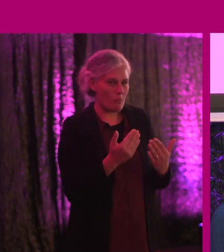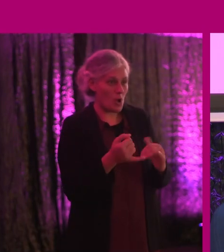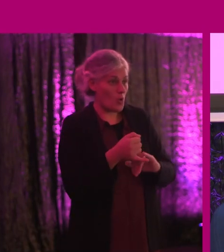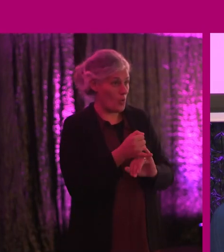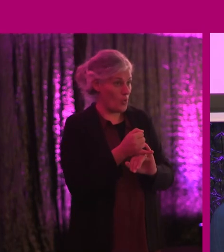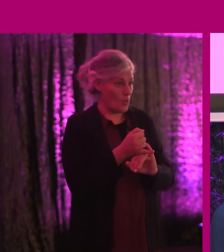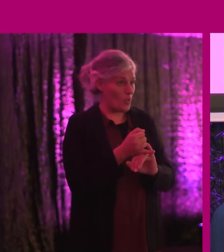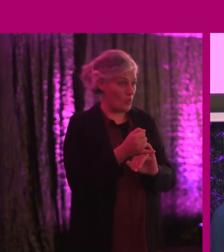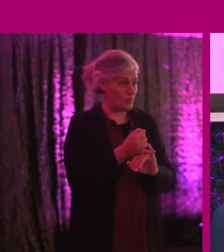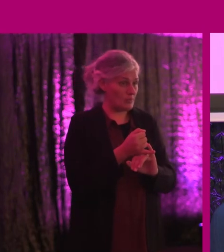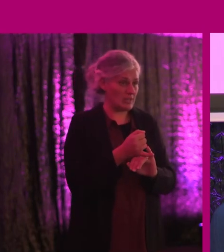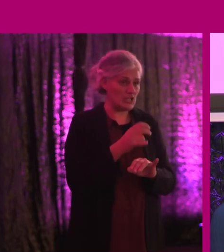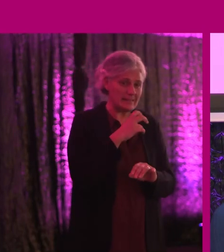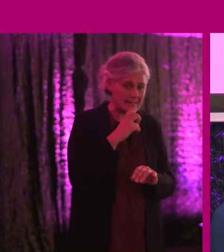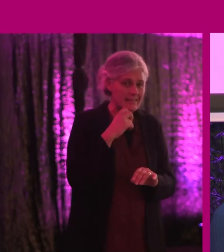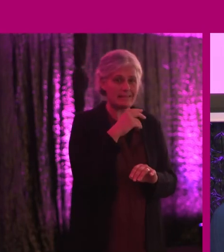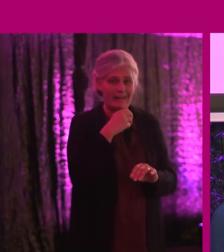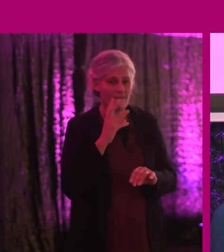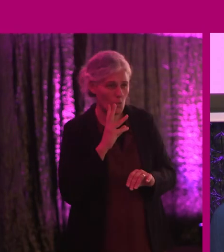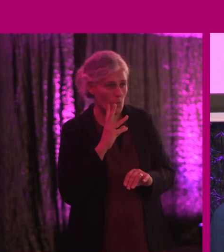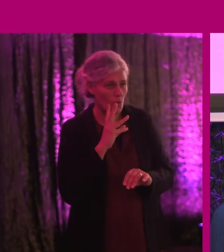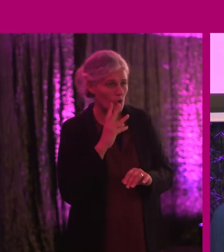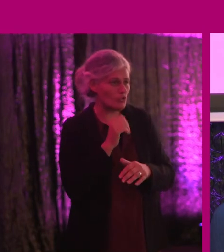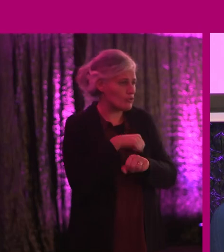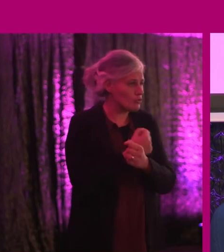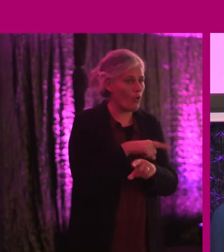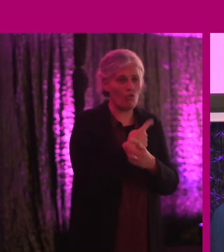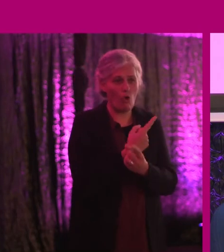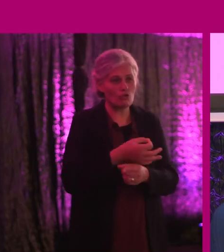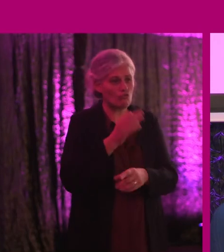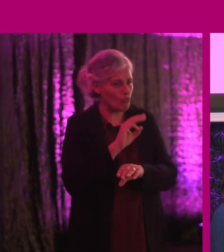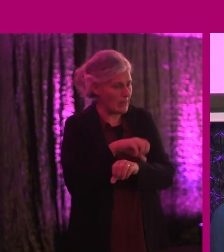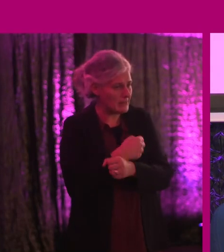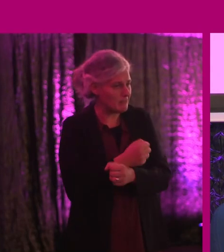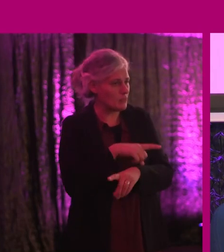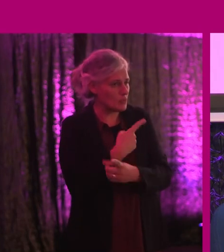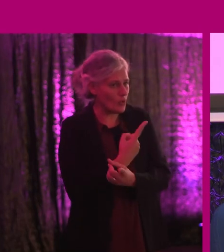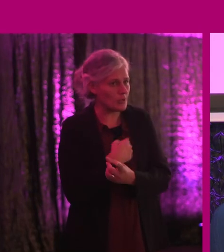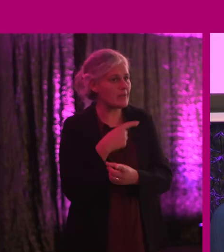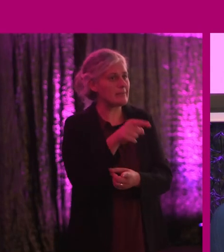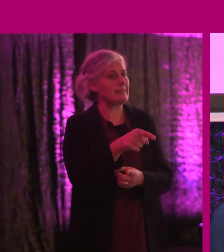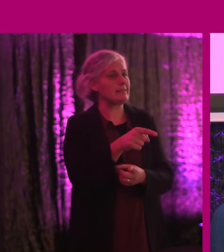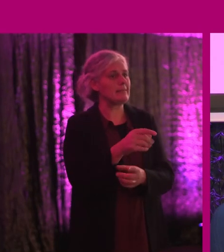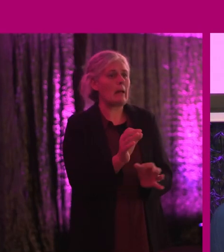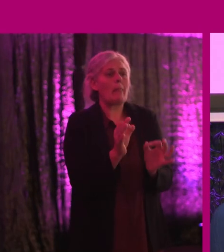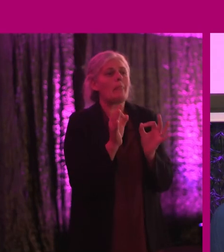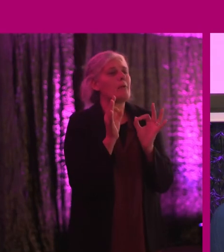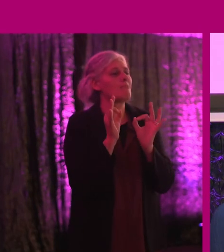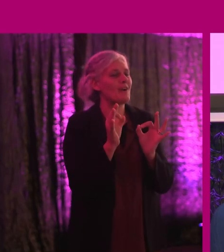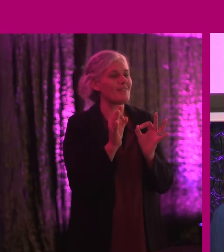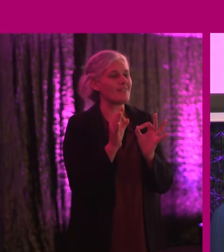of us who have nieces, nephews, sons, daughters, grandchildren, what we want to say to them is you're perfect the way you are.